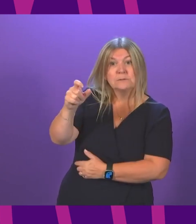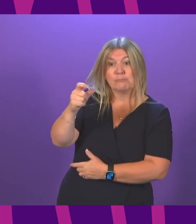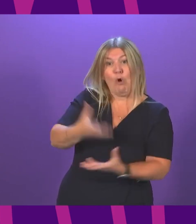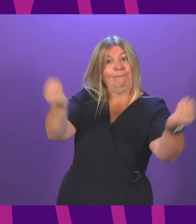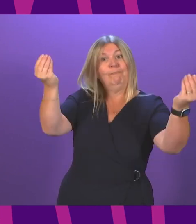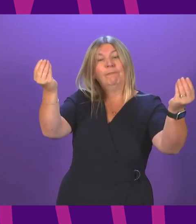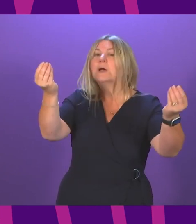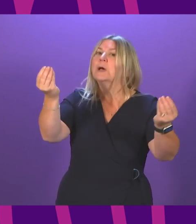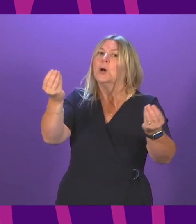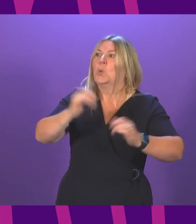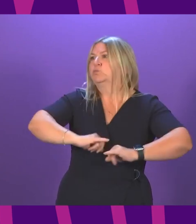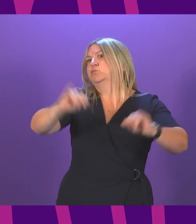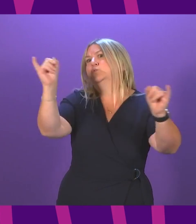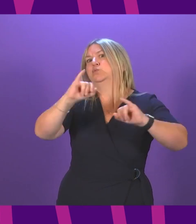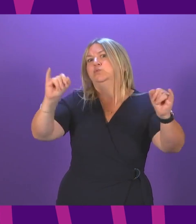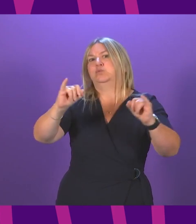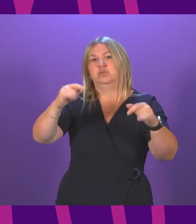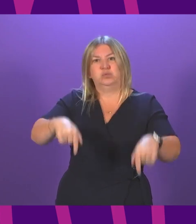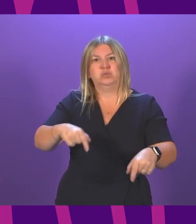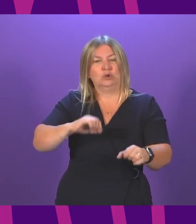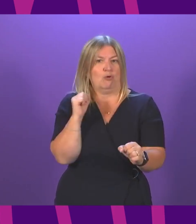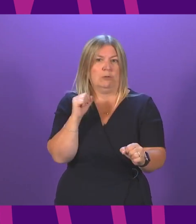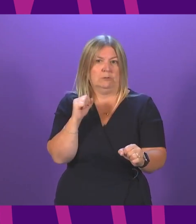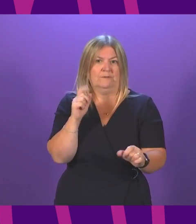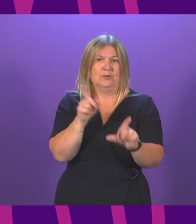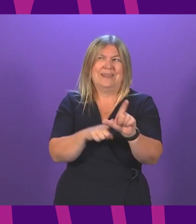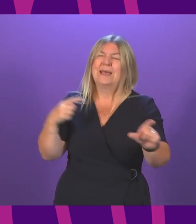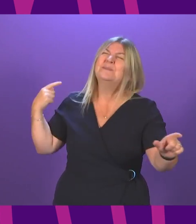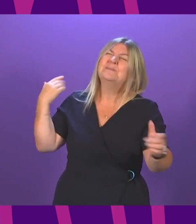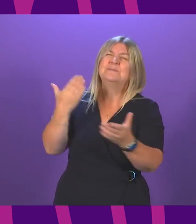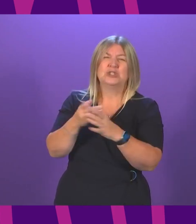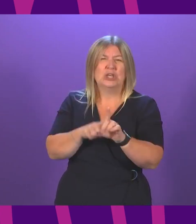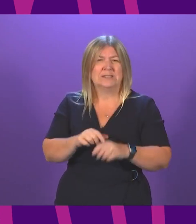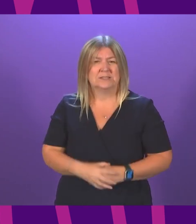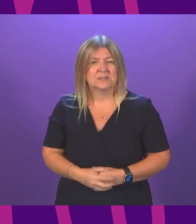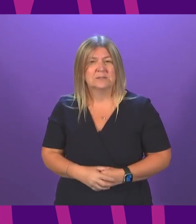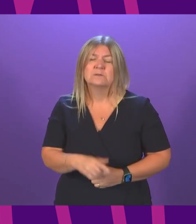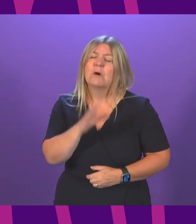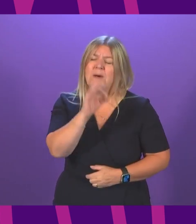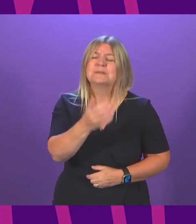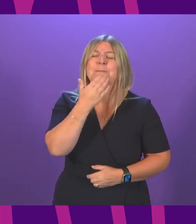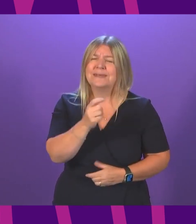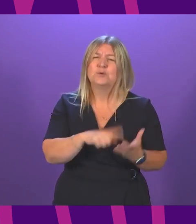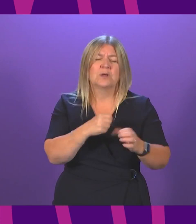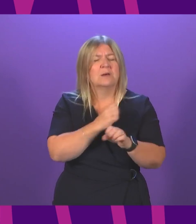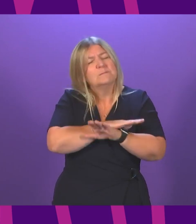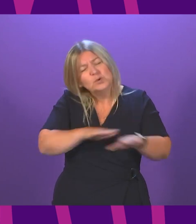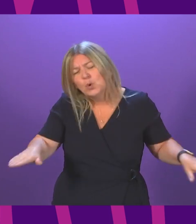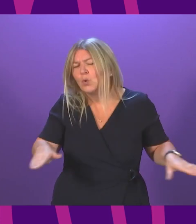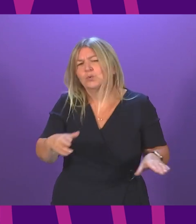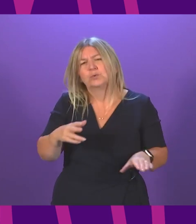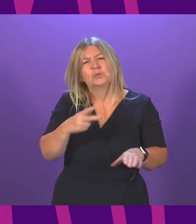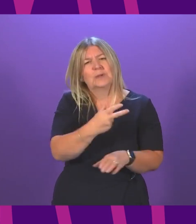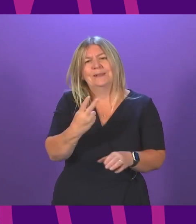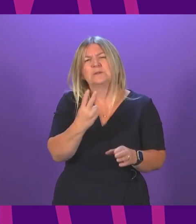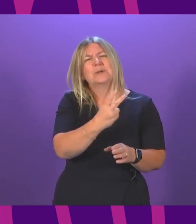more than 70 years ago. So I hope we could unite in this parliament to call in the UK government not to do this, not to take that £20 a